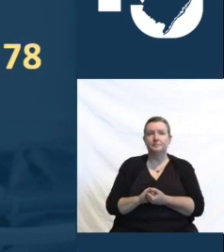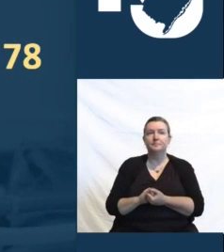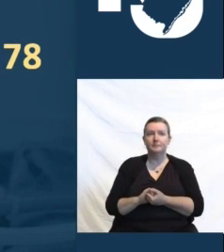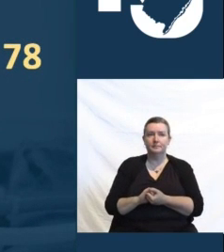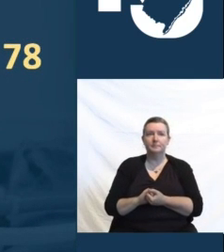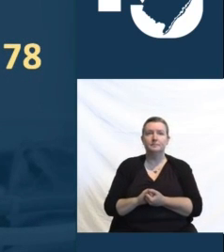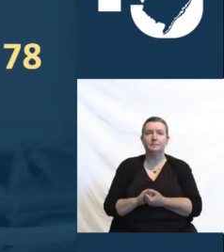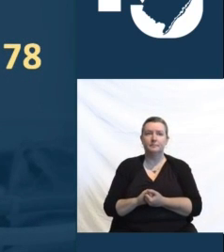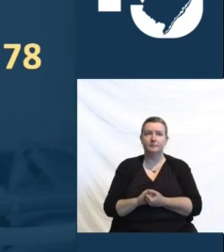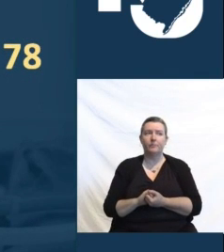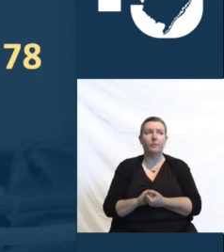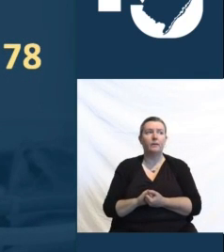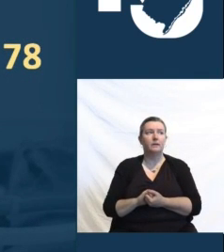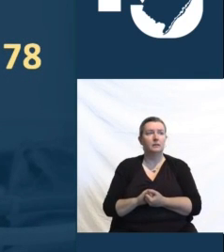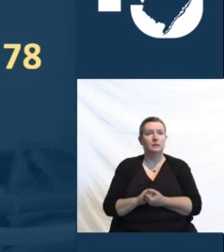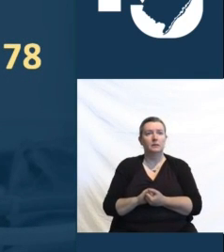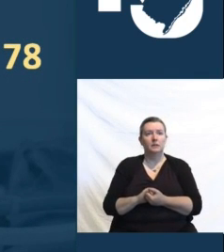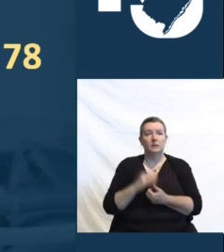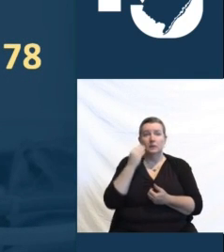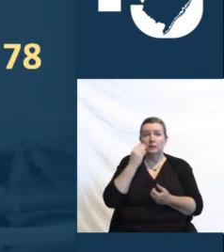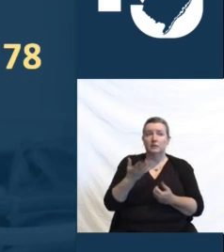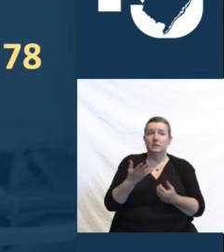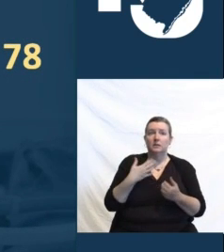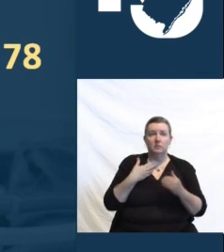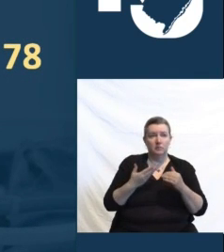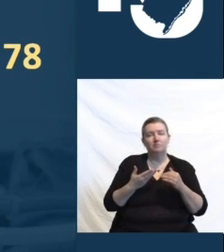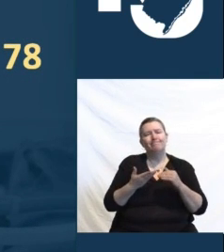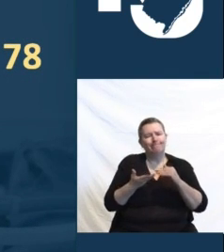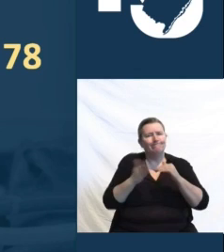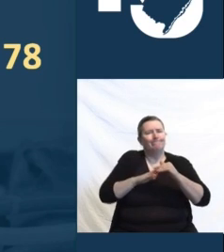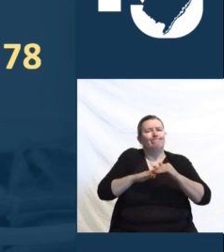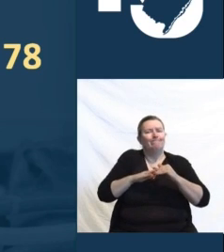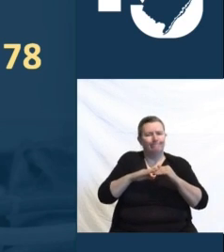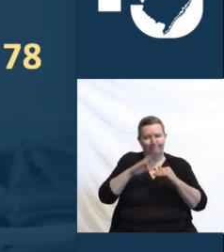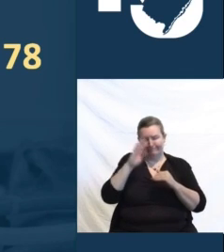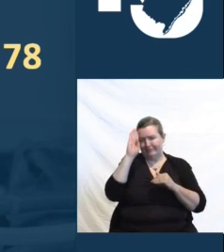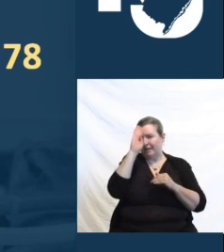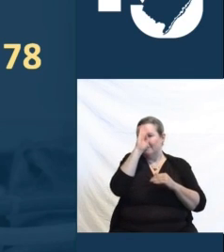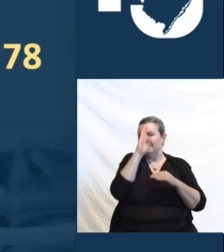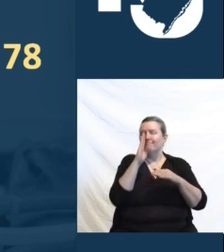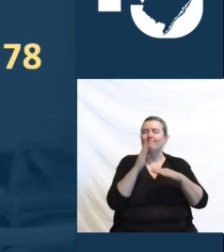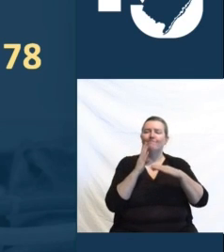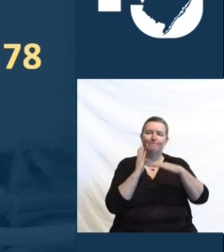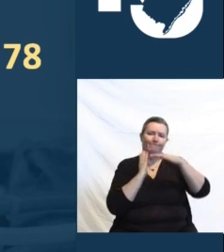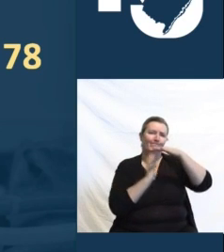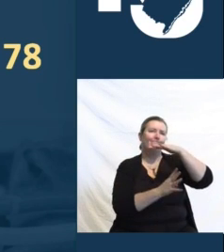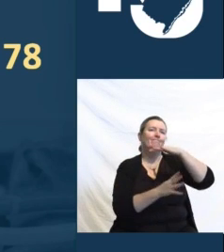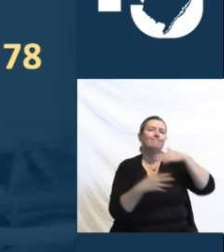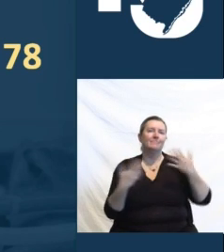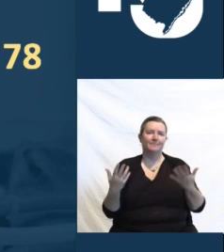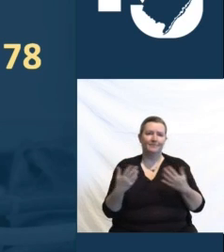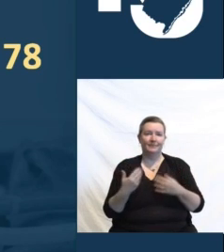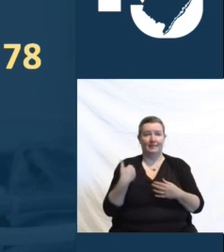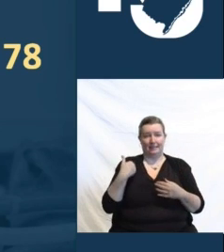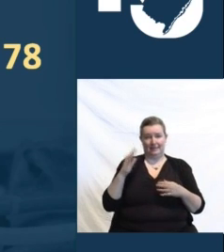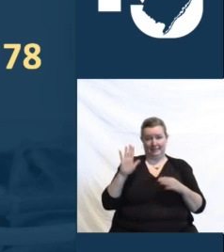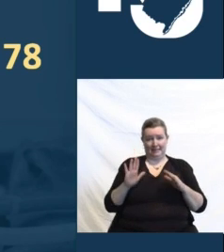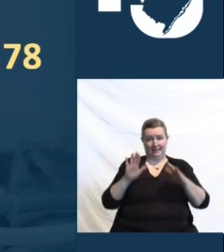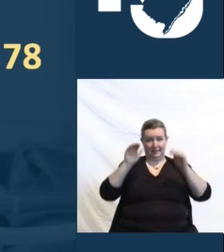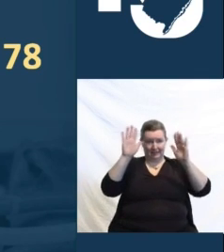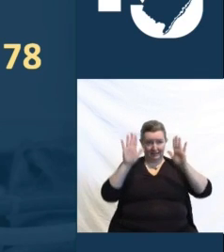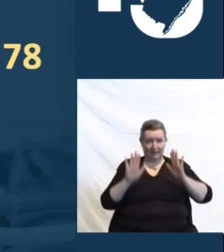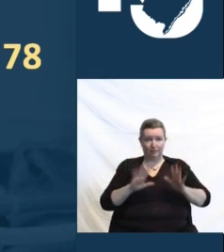in hospitalizations over the past week. Last Sunday night, the total number of hospitalized